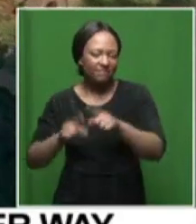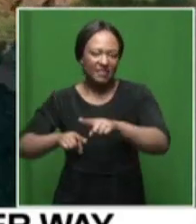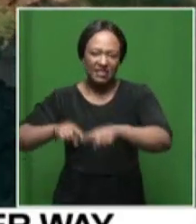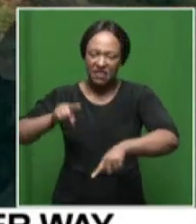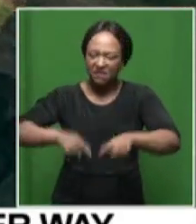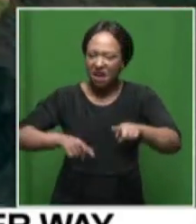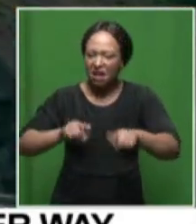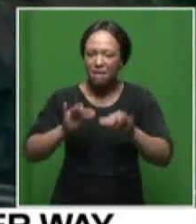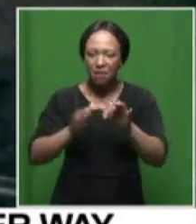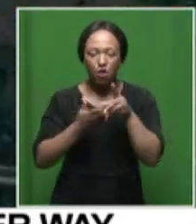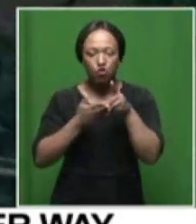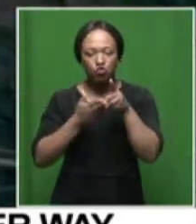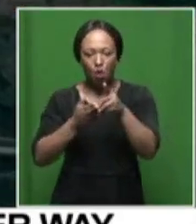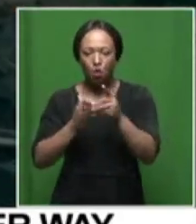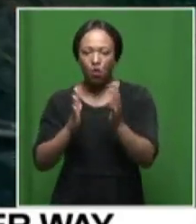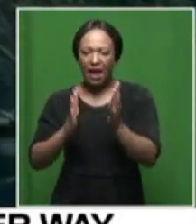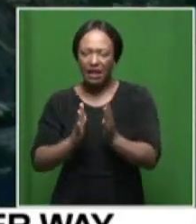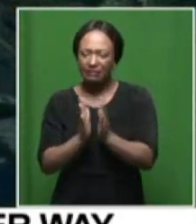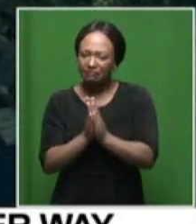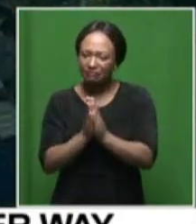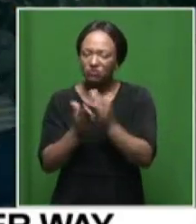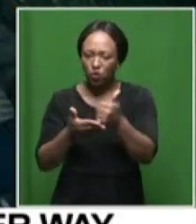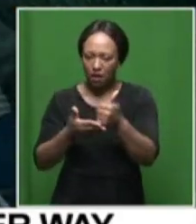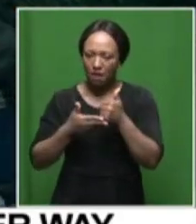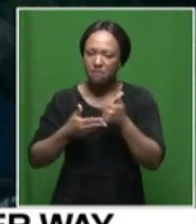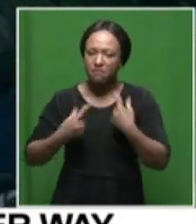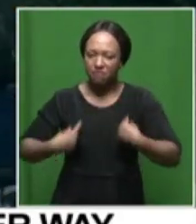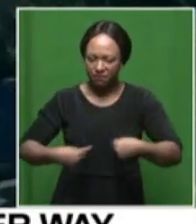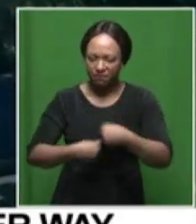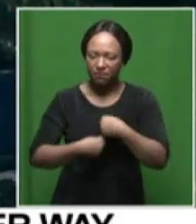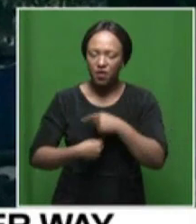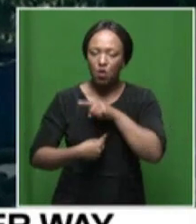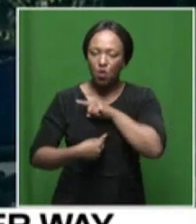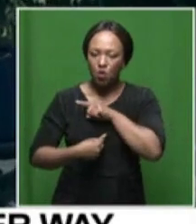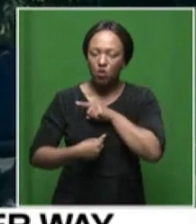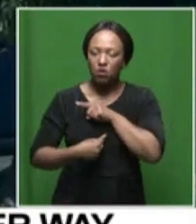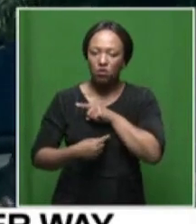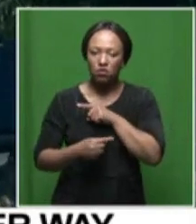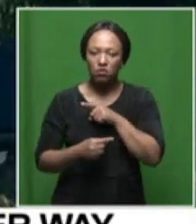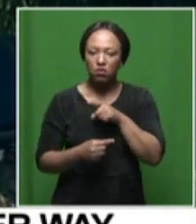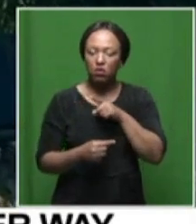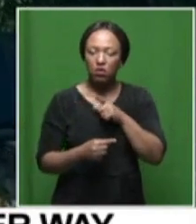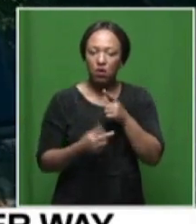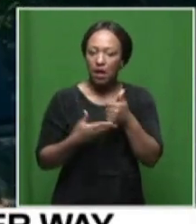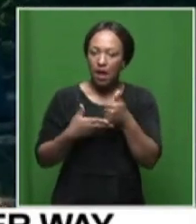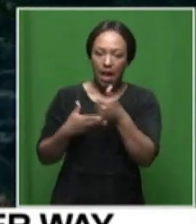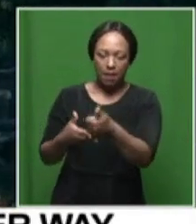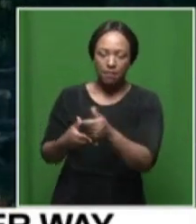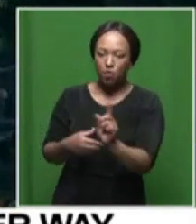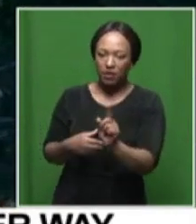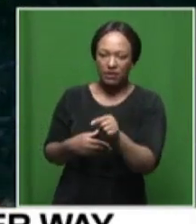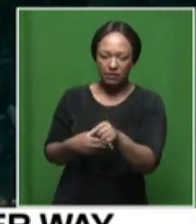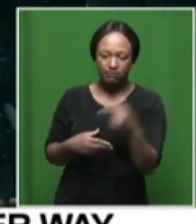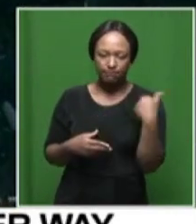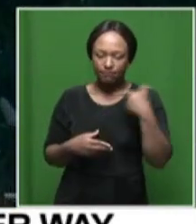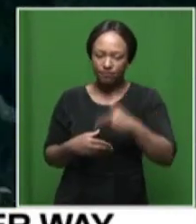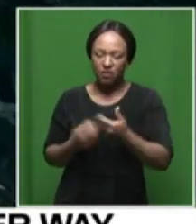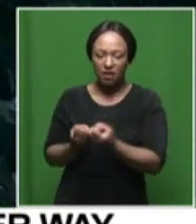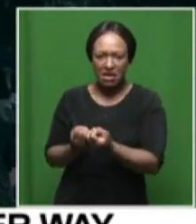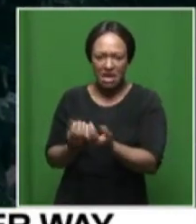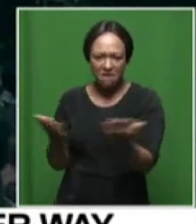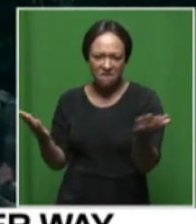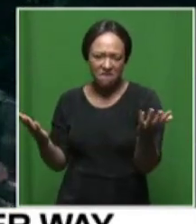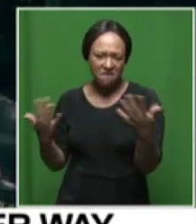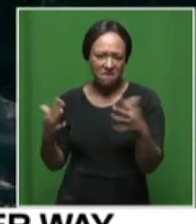donors or anyone who can assist so that they are able to uh so what form of assistance are they given as they seek